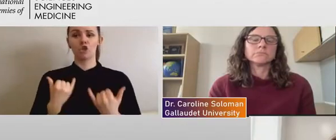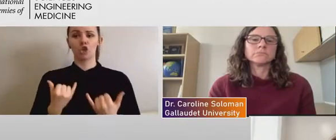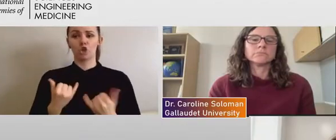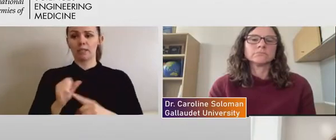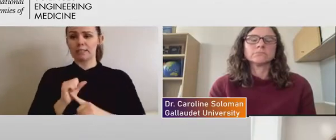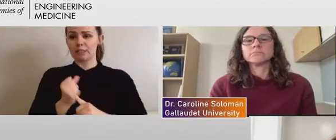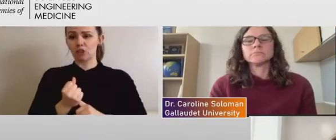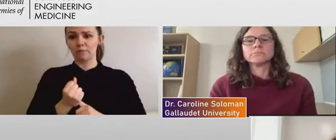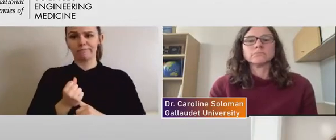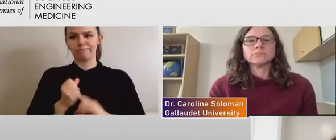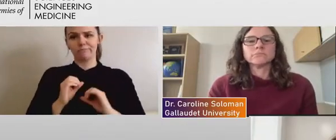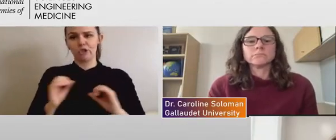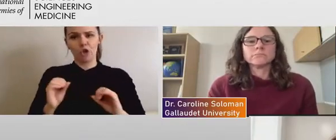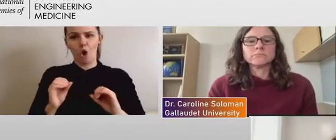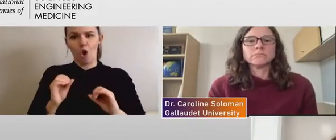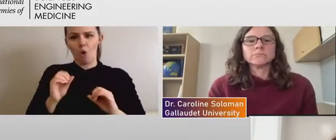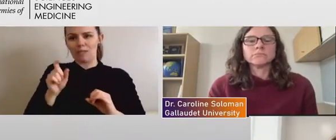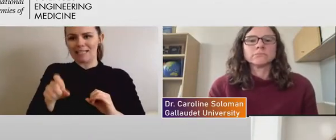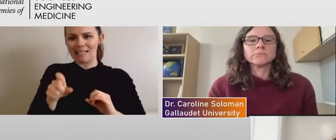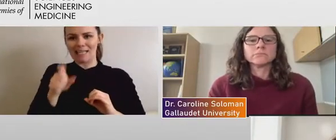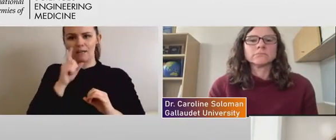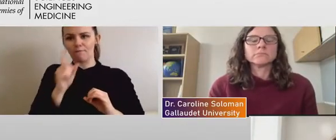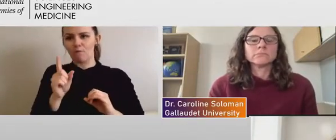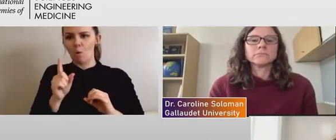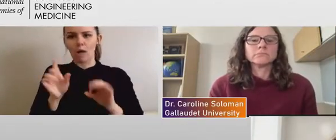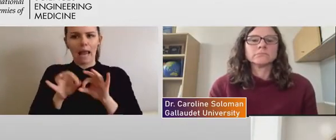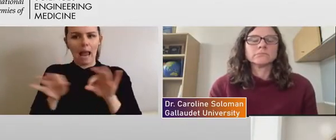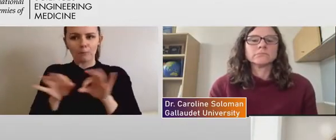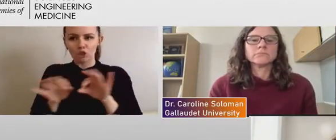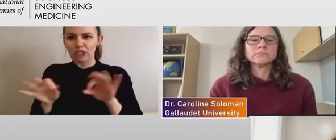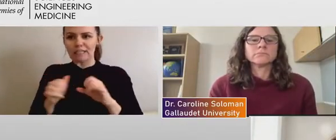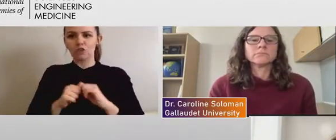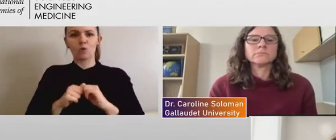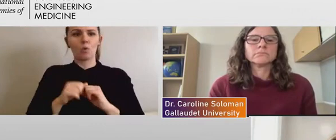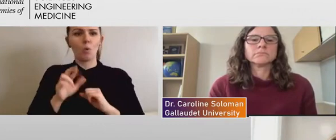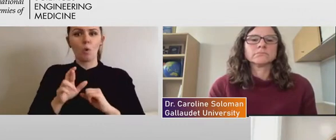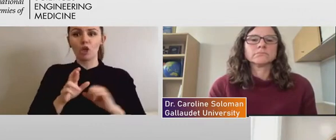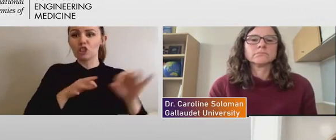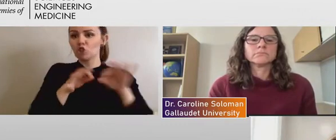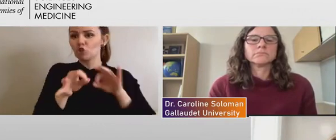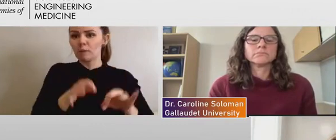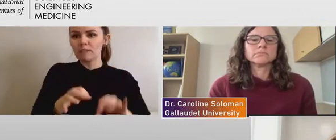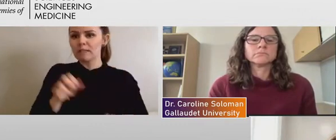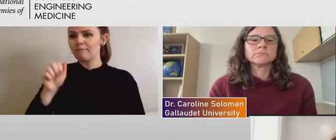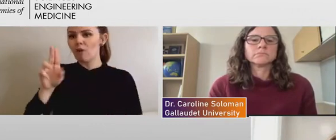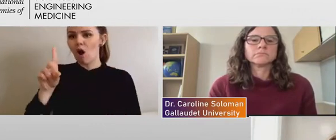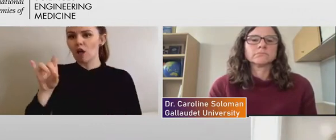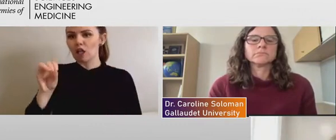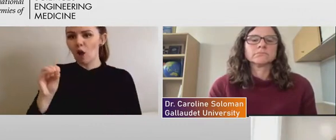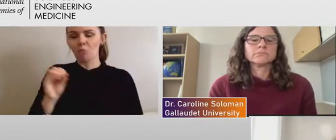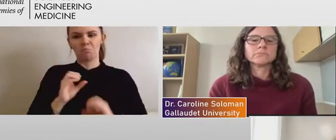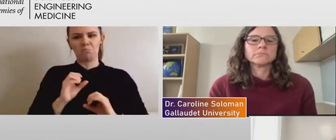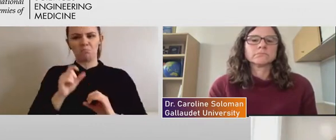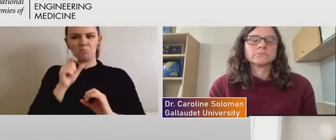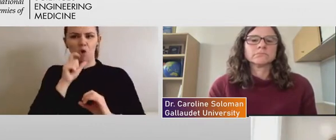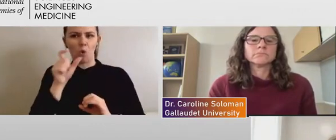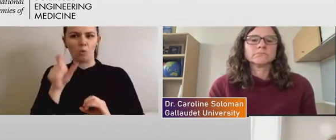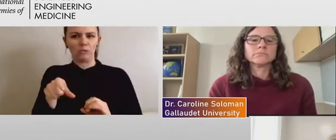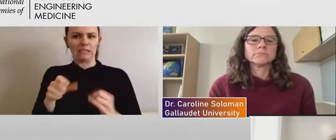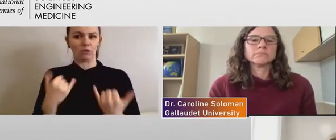for like a closed captioning or a descriptive audio. Um, but that certainly could be something that could be done as well, I think. Um,